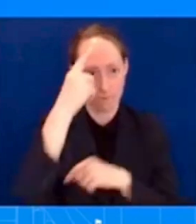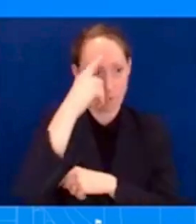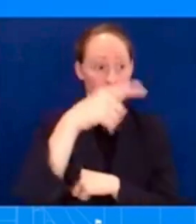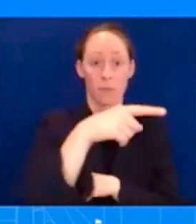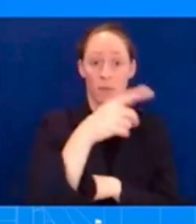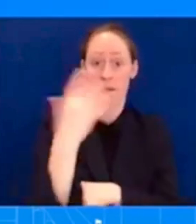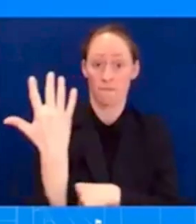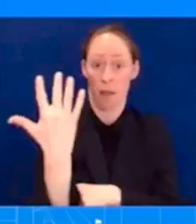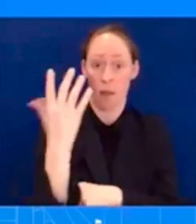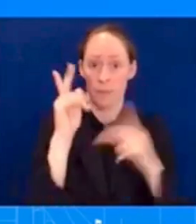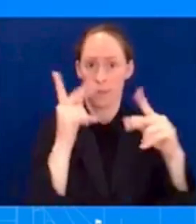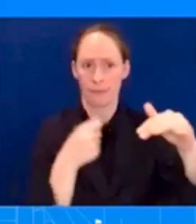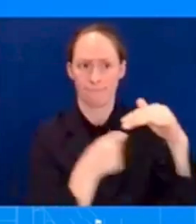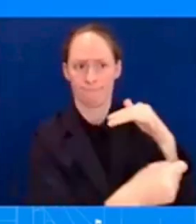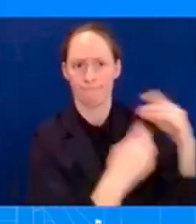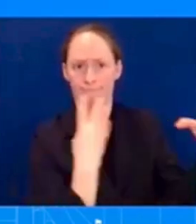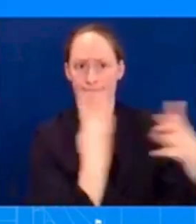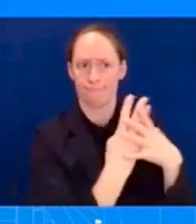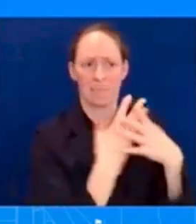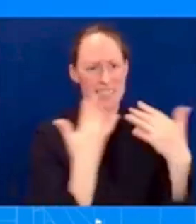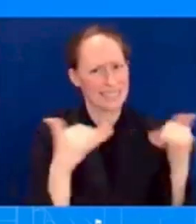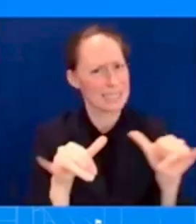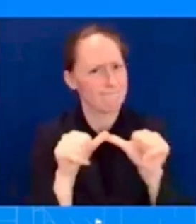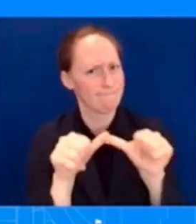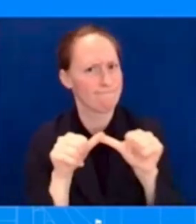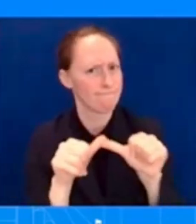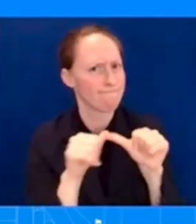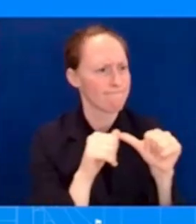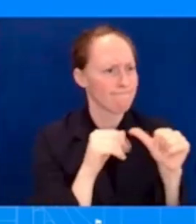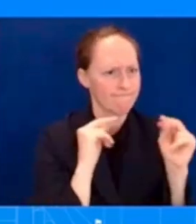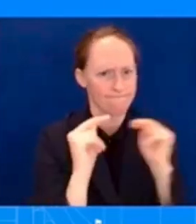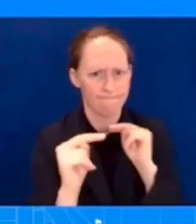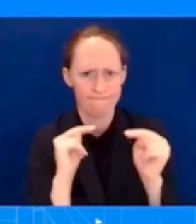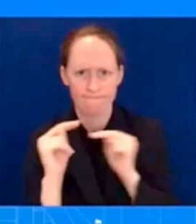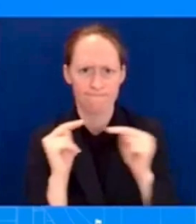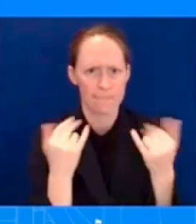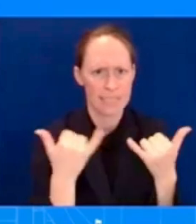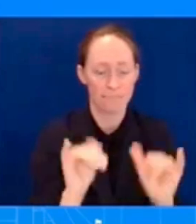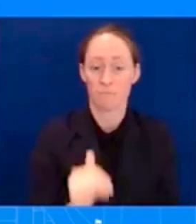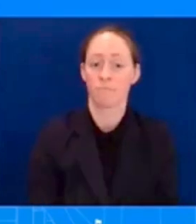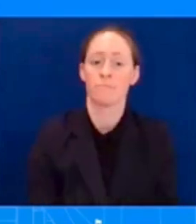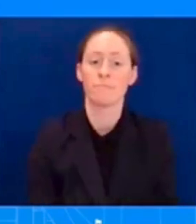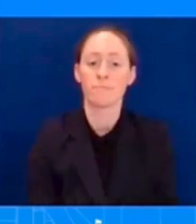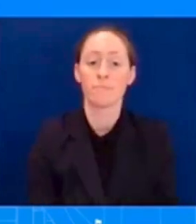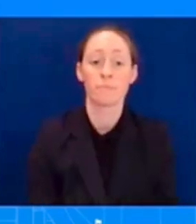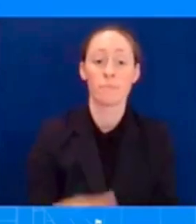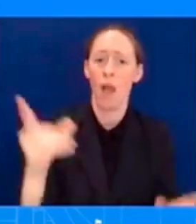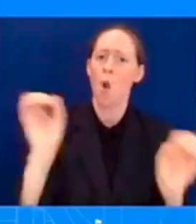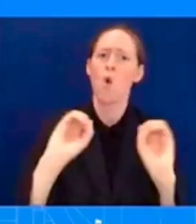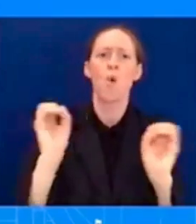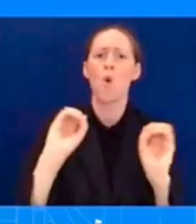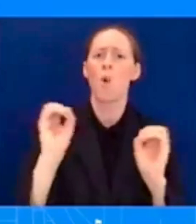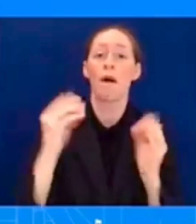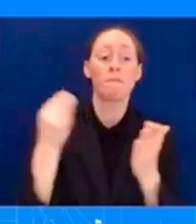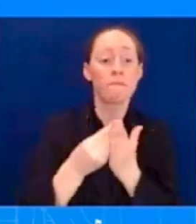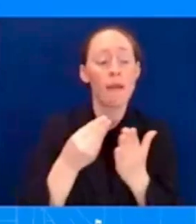being discussed isn't a payment of any kind. These aren't U.S. dollars. They aren't even taxpayer dollars. What's being pursued here